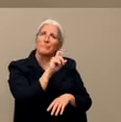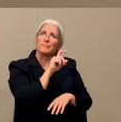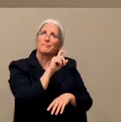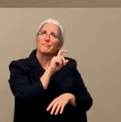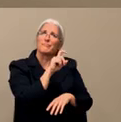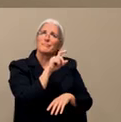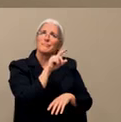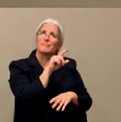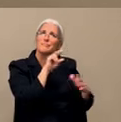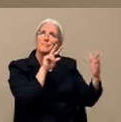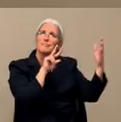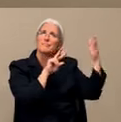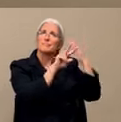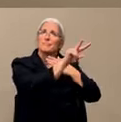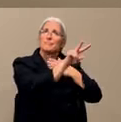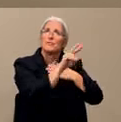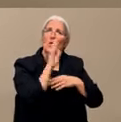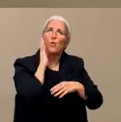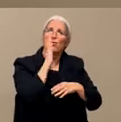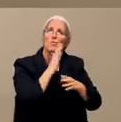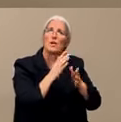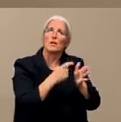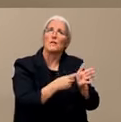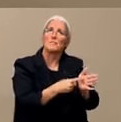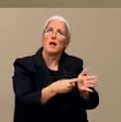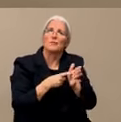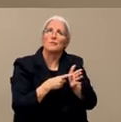continue to see a lack of social distancing?